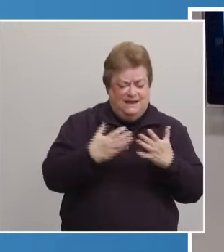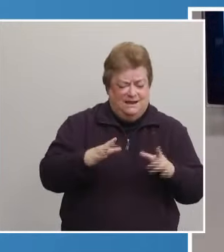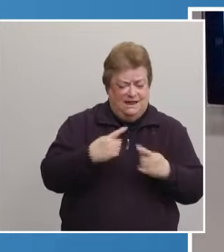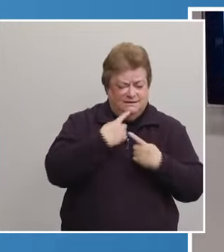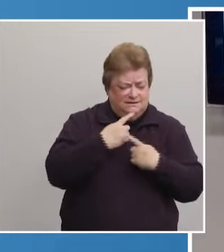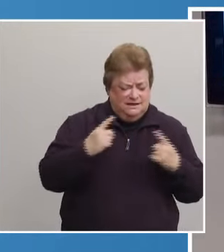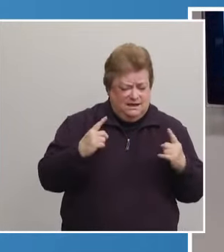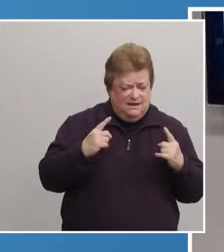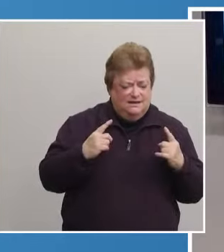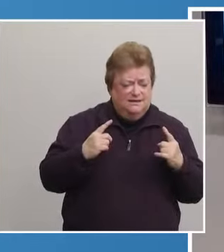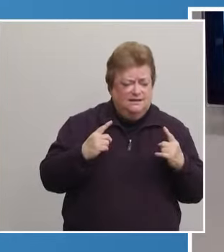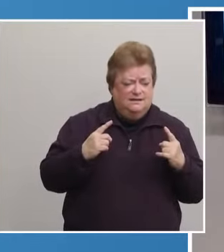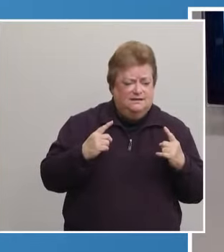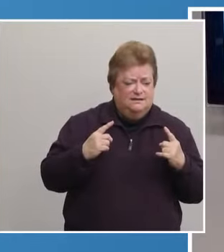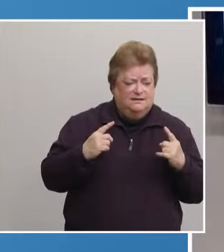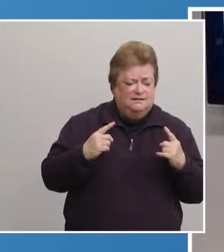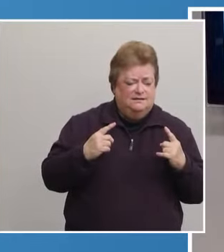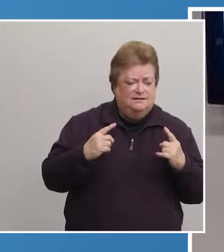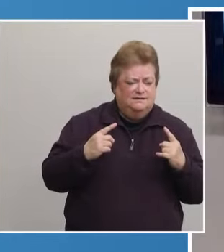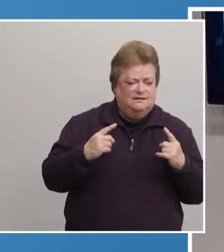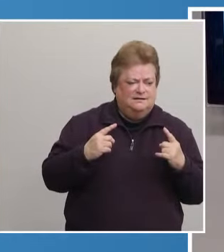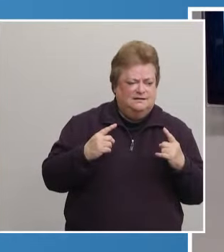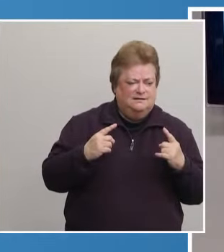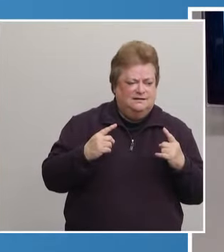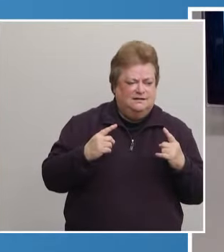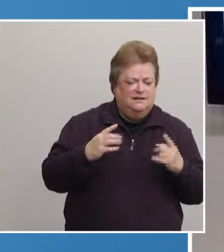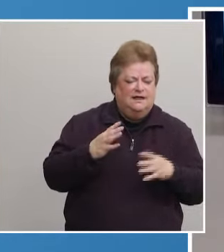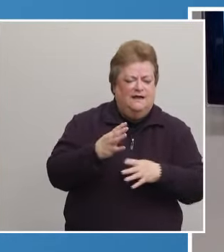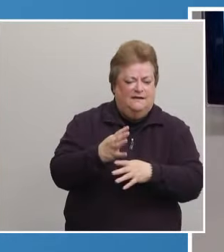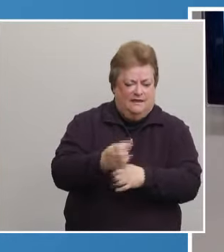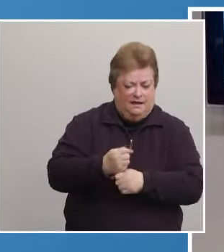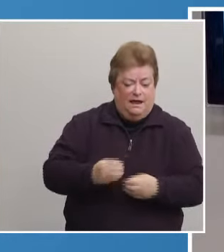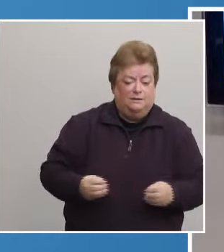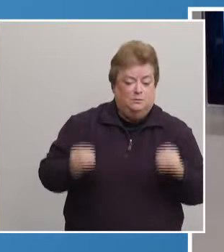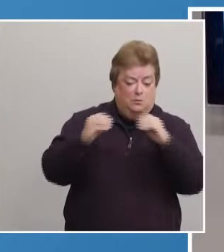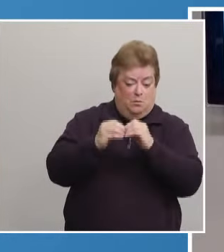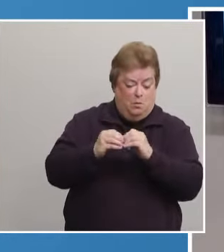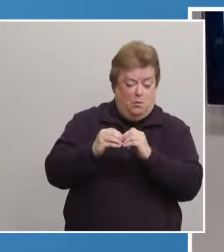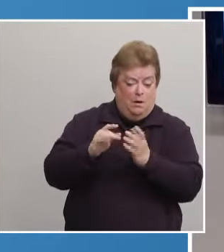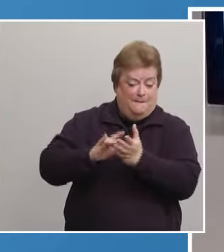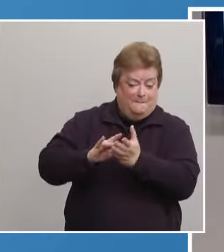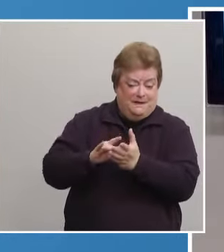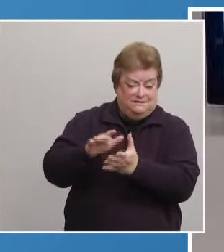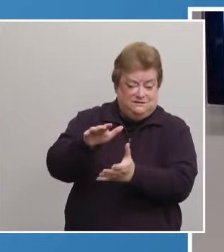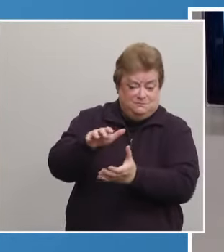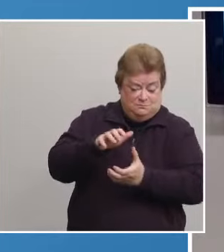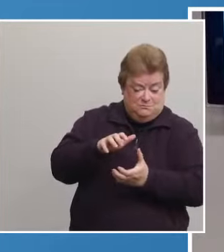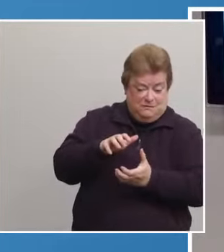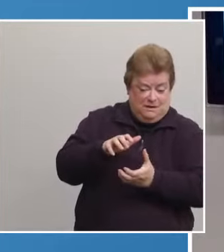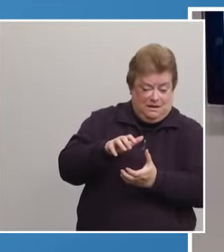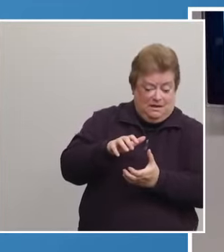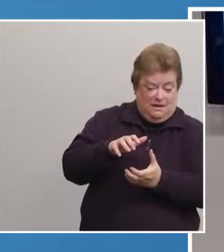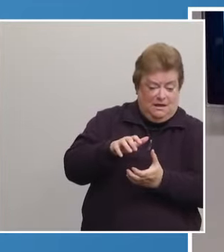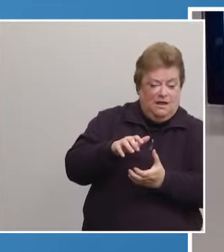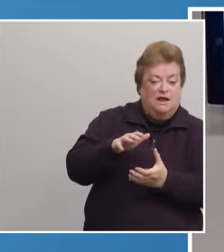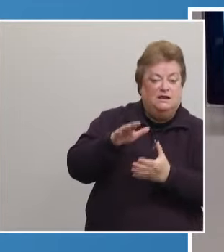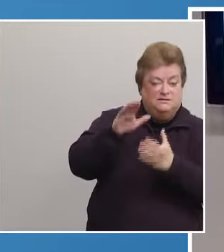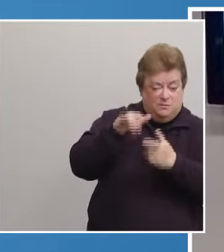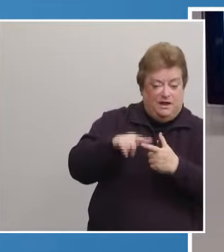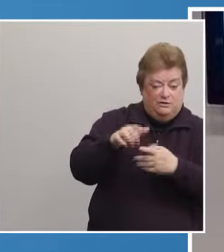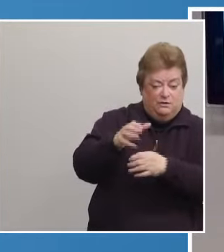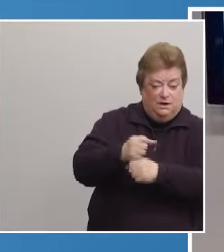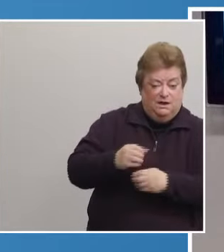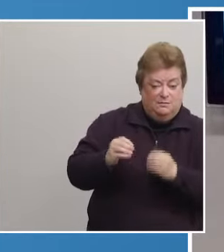they got an increase in doses, vaccine doses this week, and they expect to get it in the coming